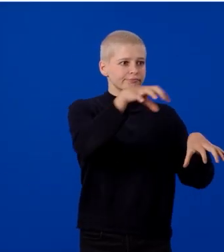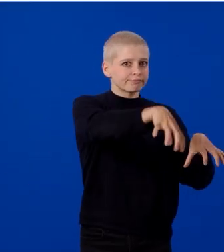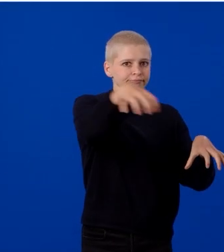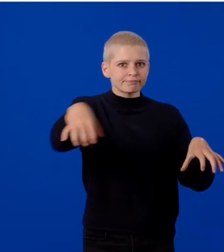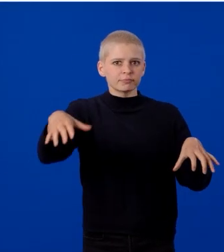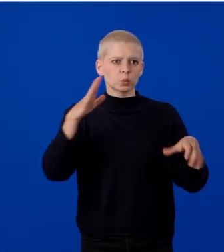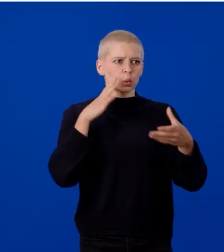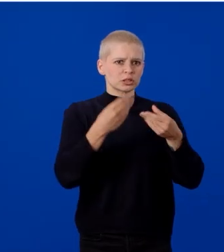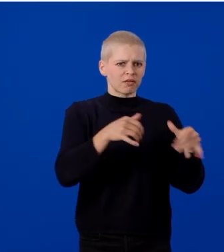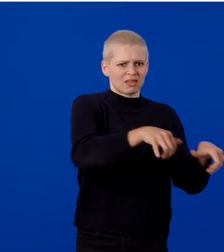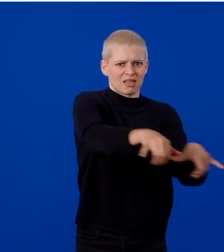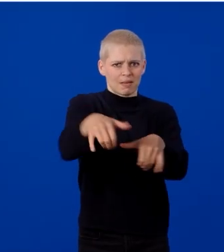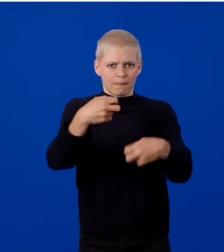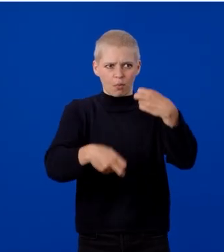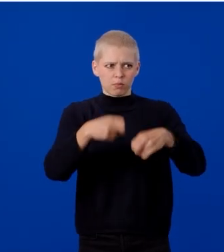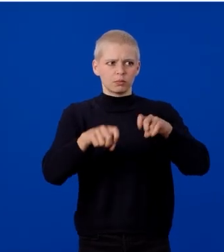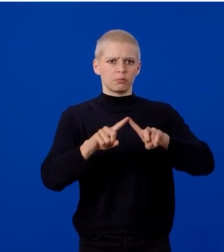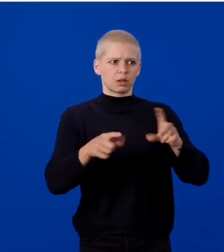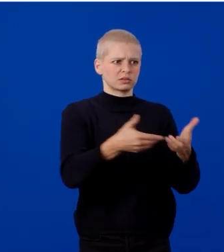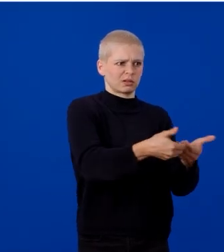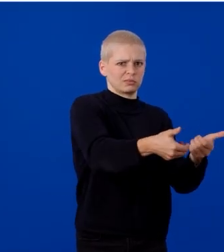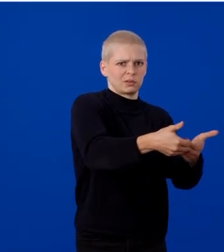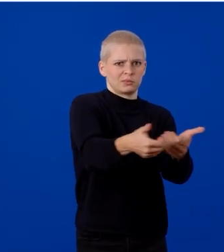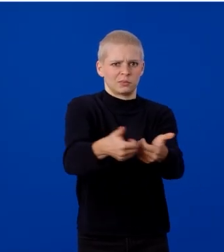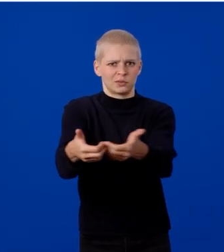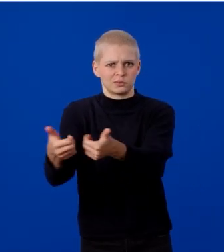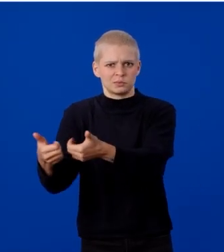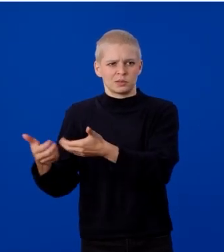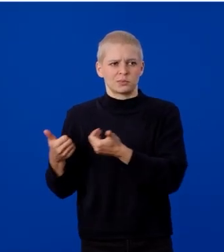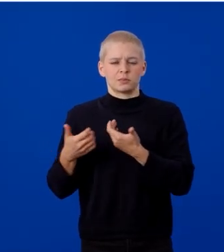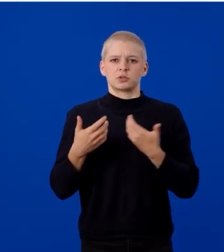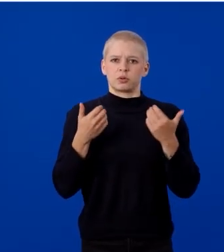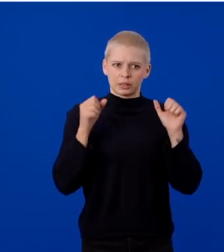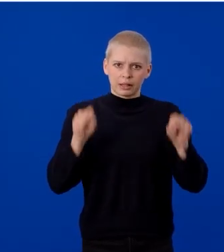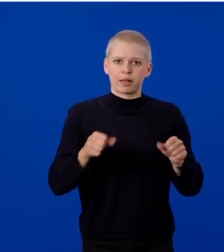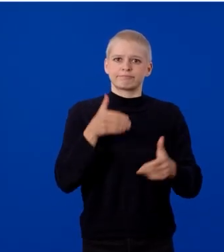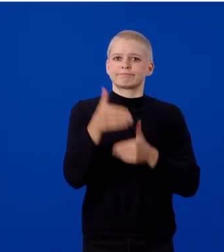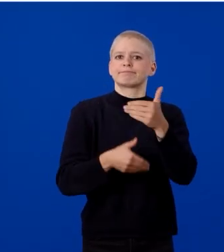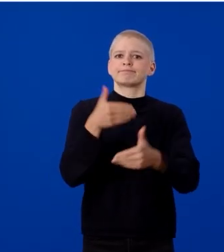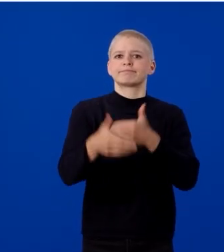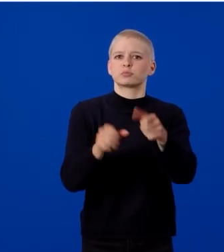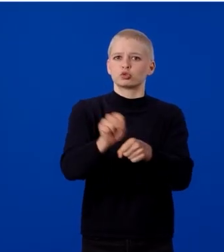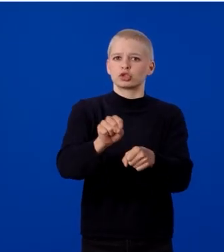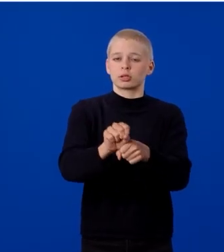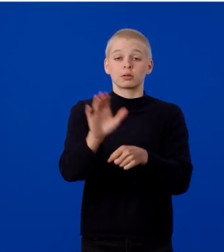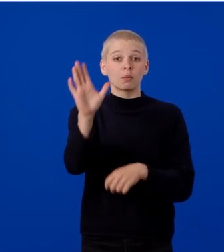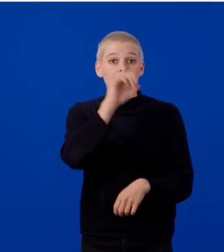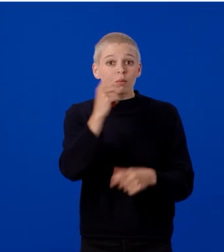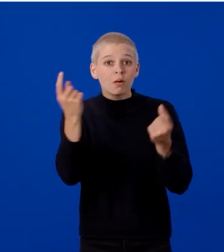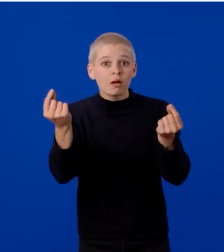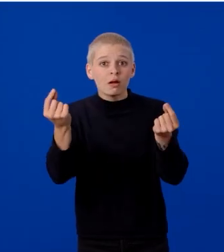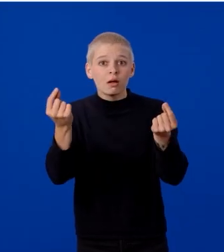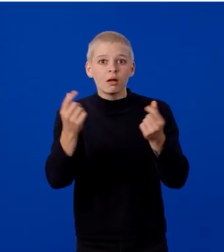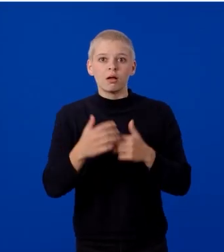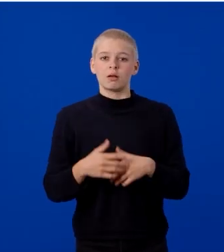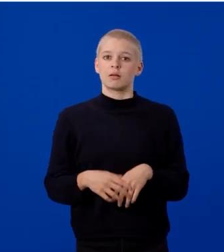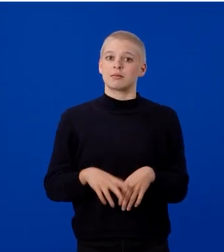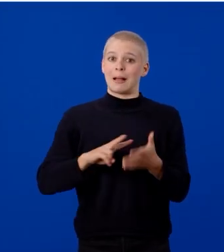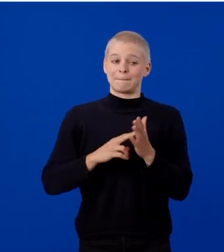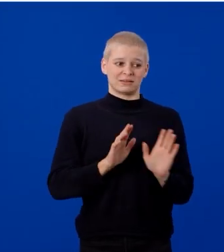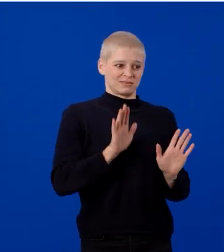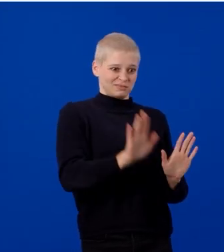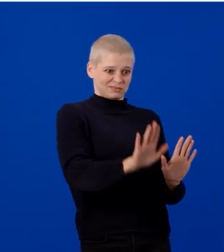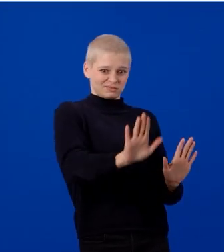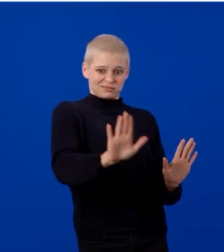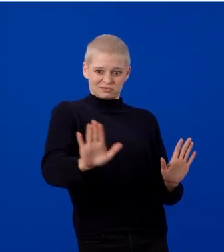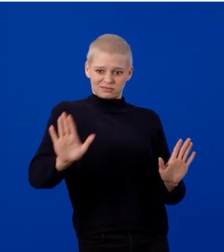problem in parallel. So they can unblock themselves. And guess what happens? The source of truth